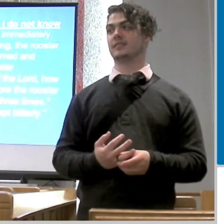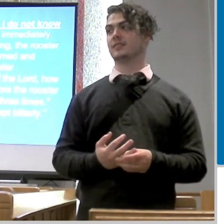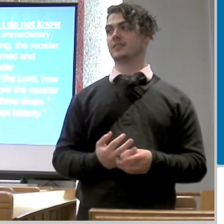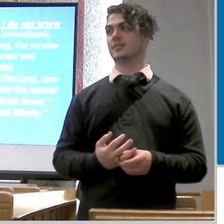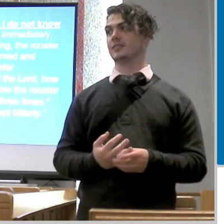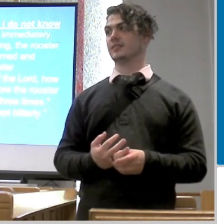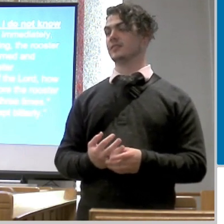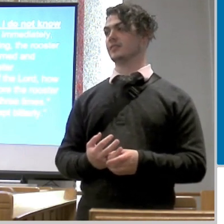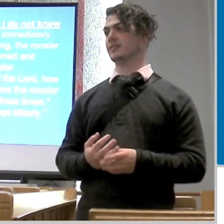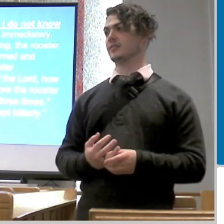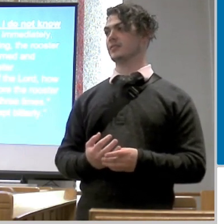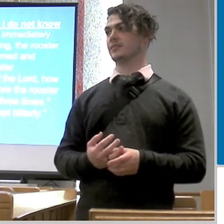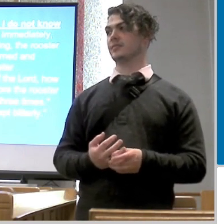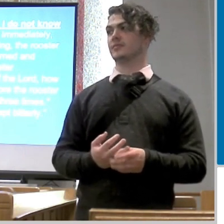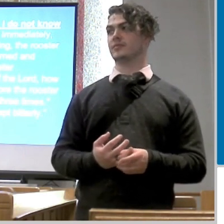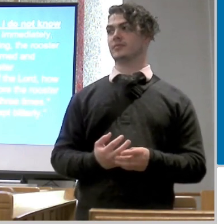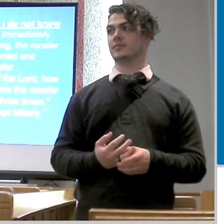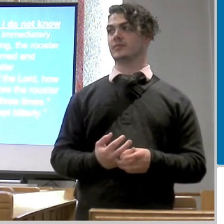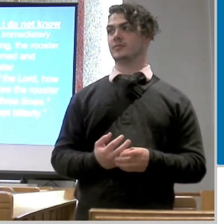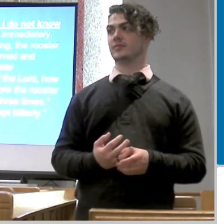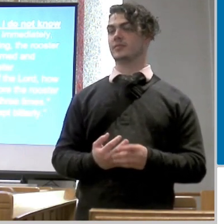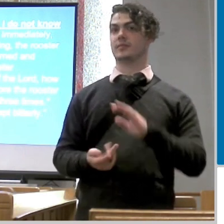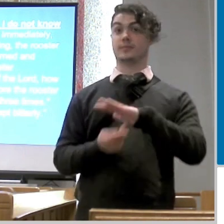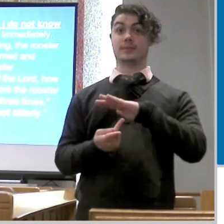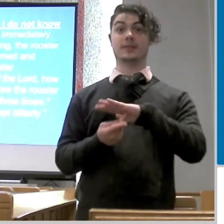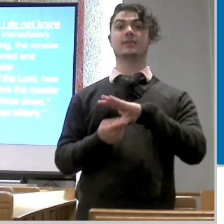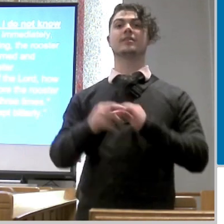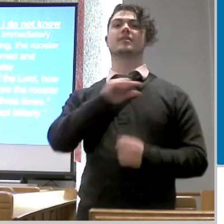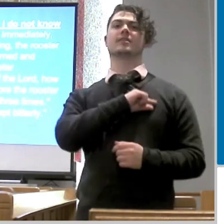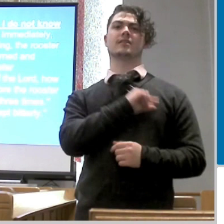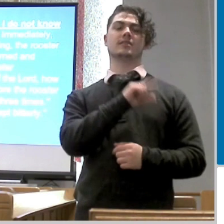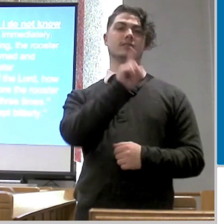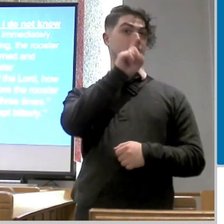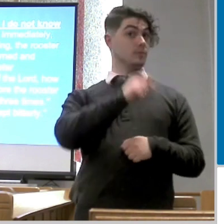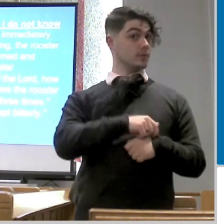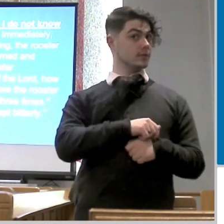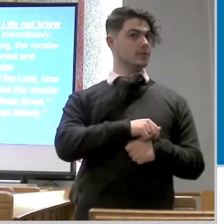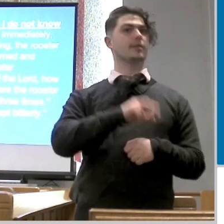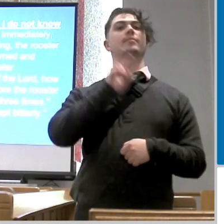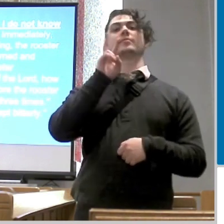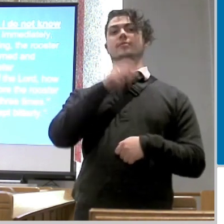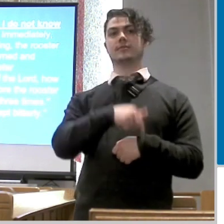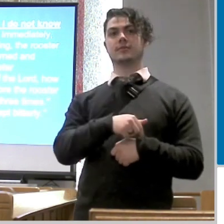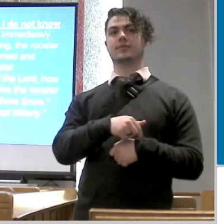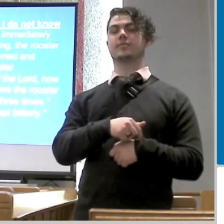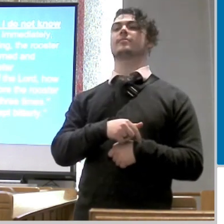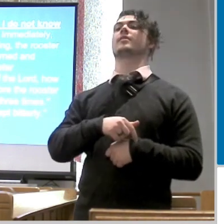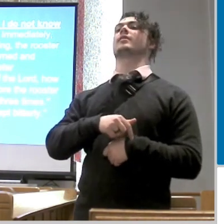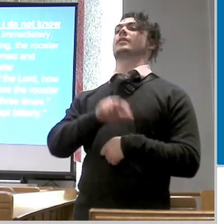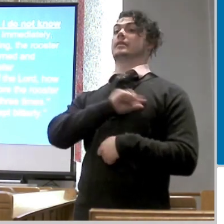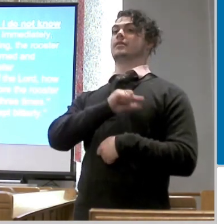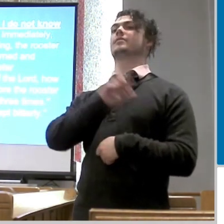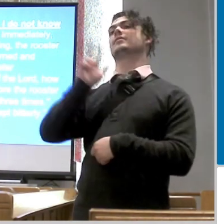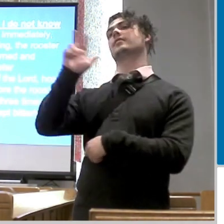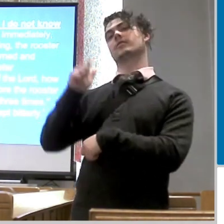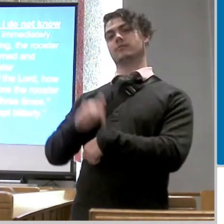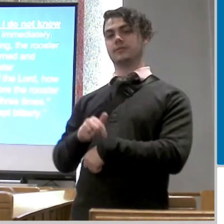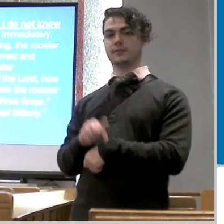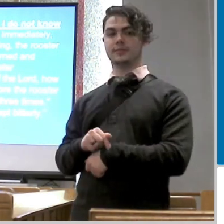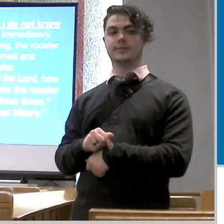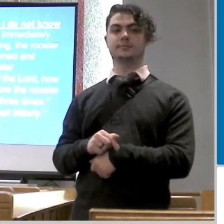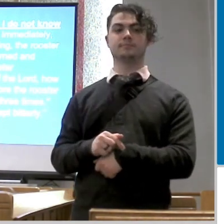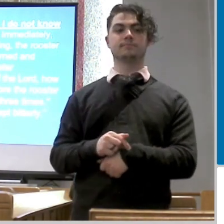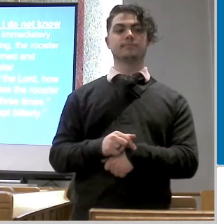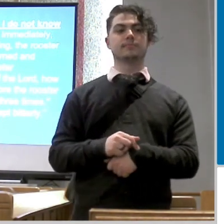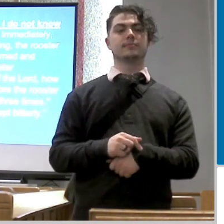and peter he he's not only guilty once he's guilty twice he's guilty three times this is immediately while